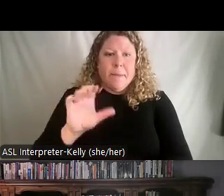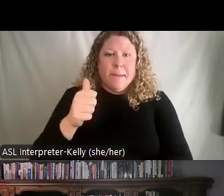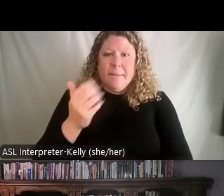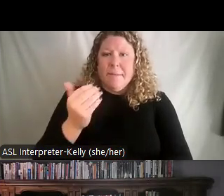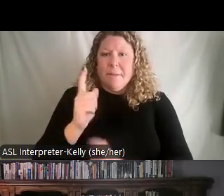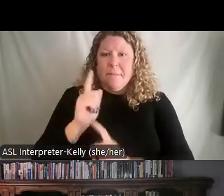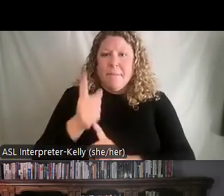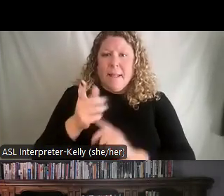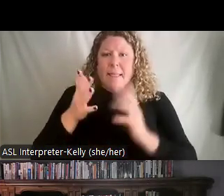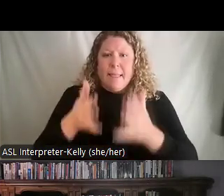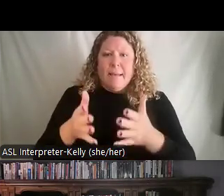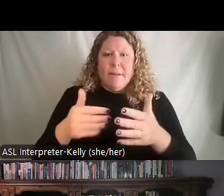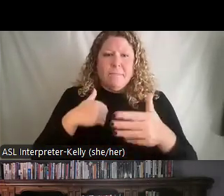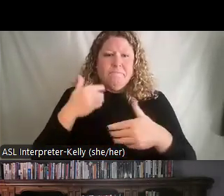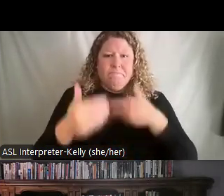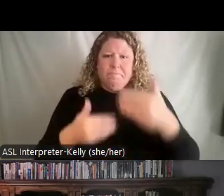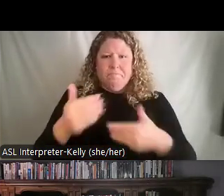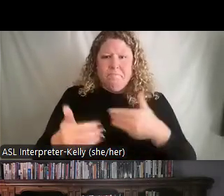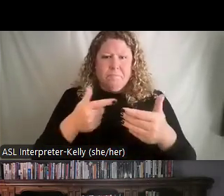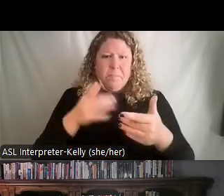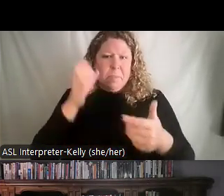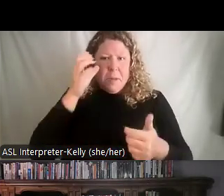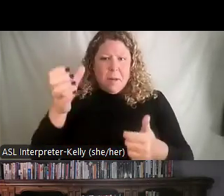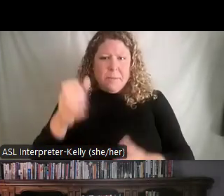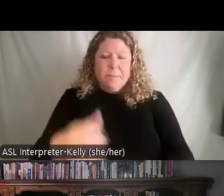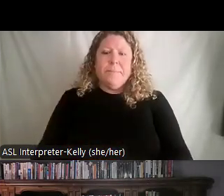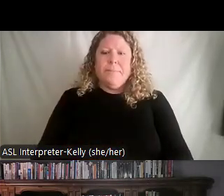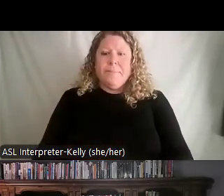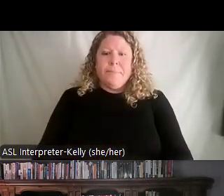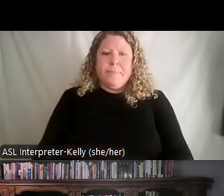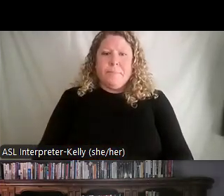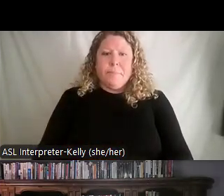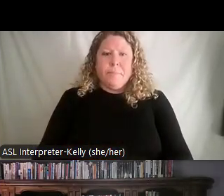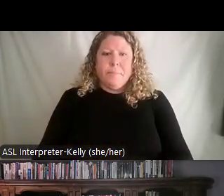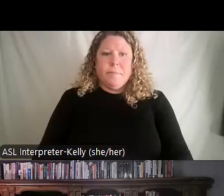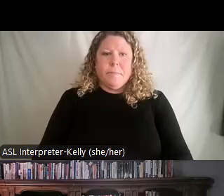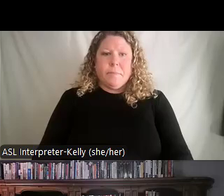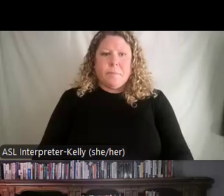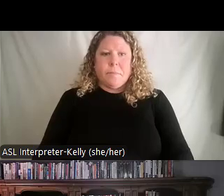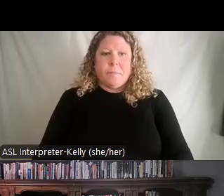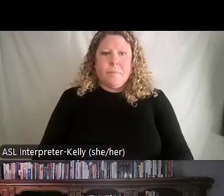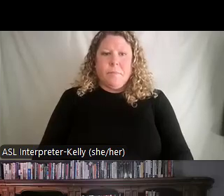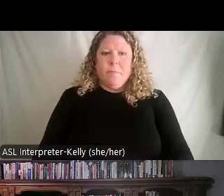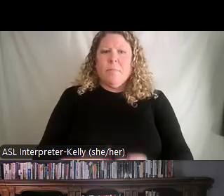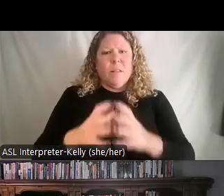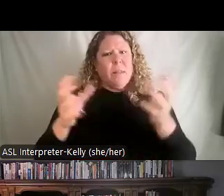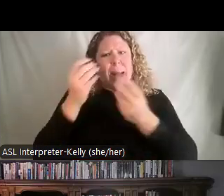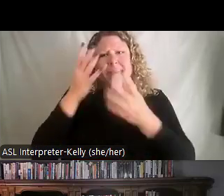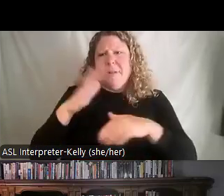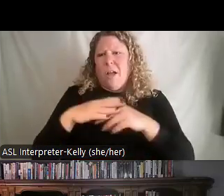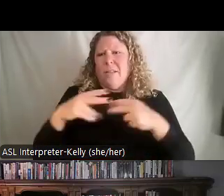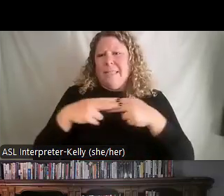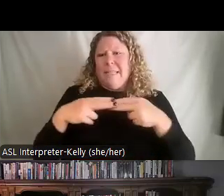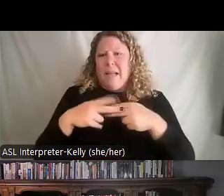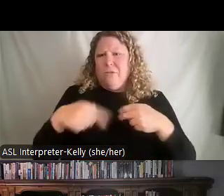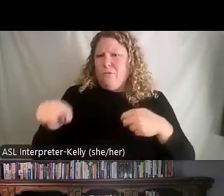to go really quick through these things. I've left a lot of information here so that you can go back and